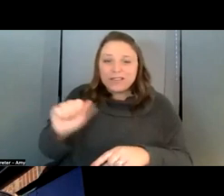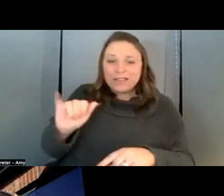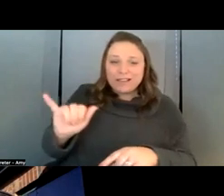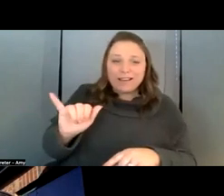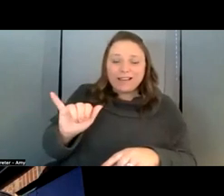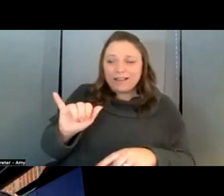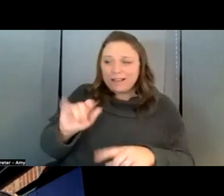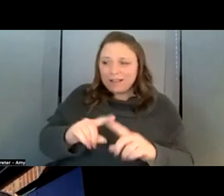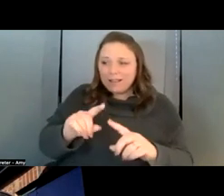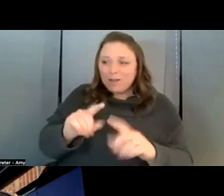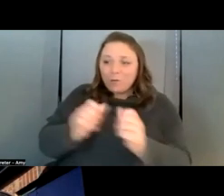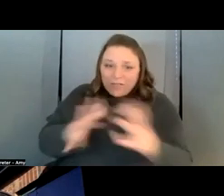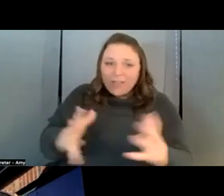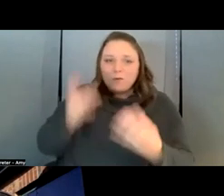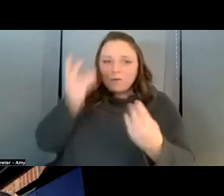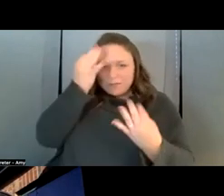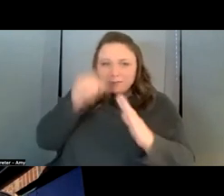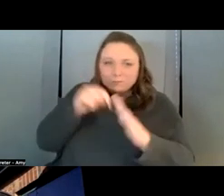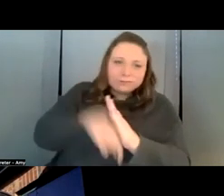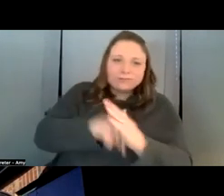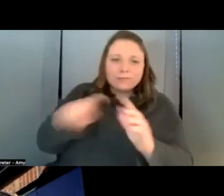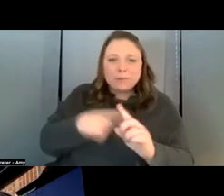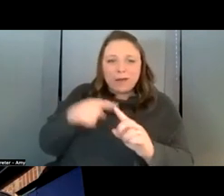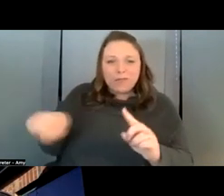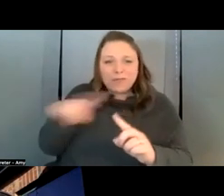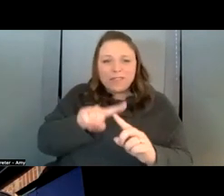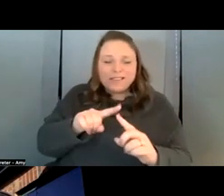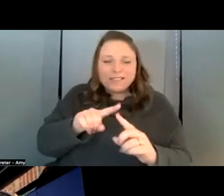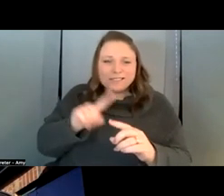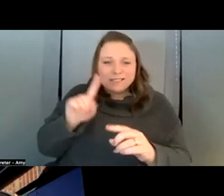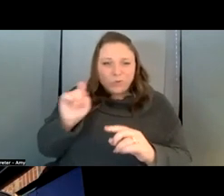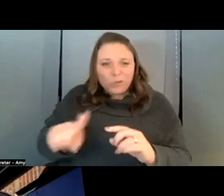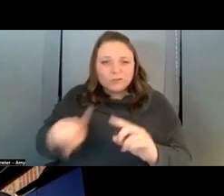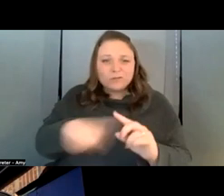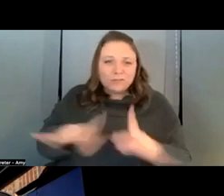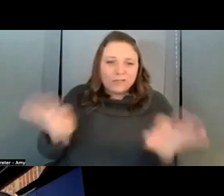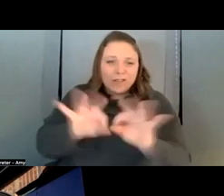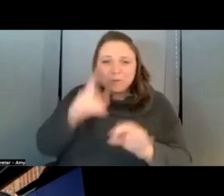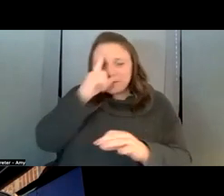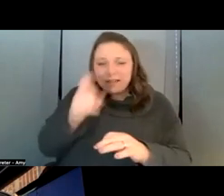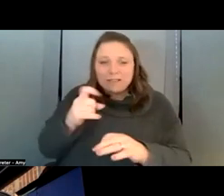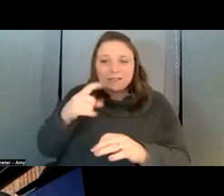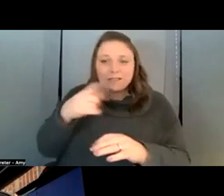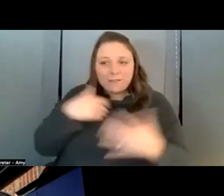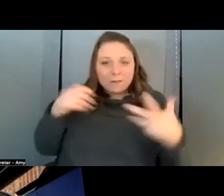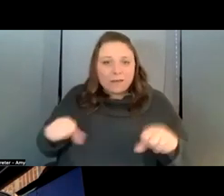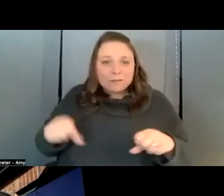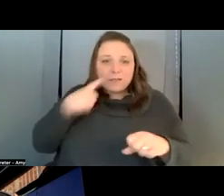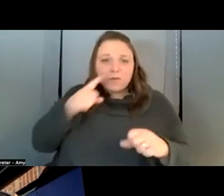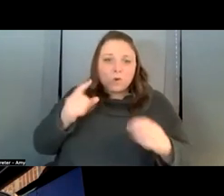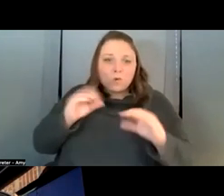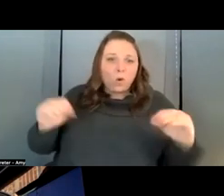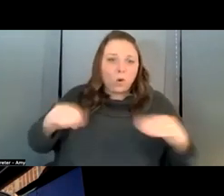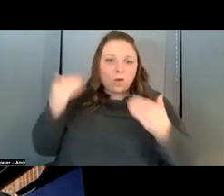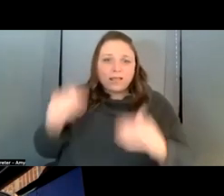these questions of value because there is the possibility of you know limitless production and it has the